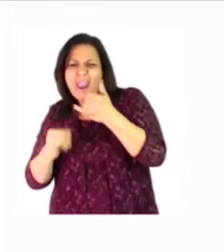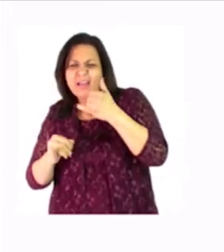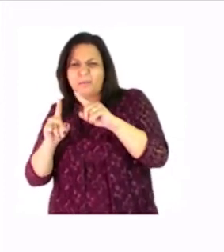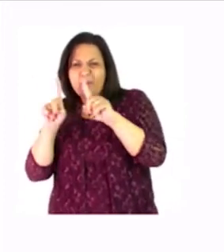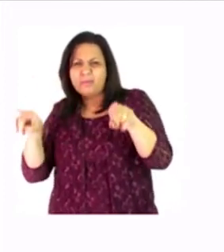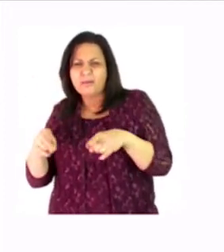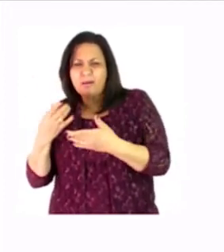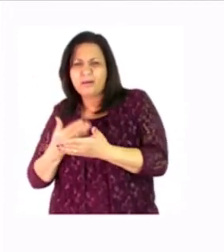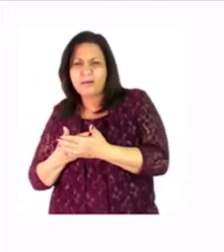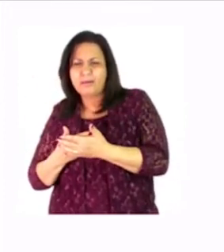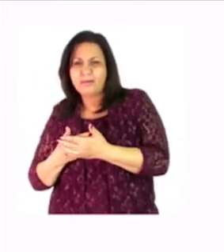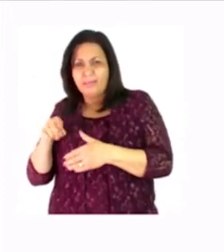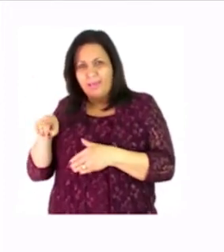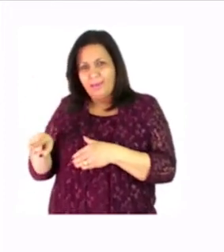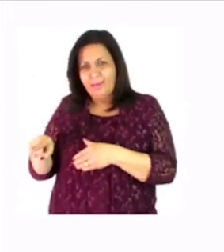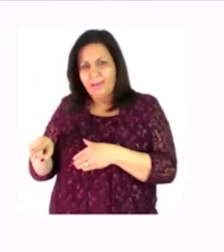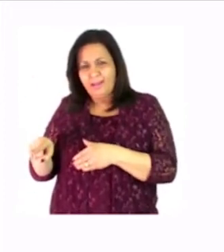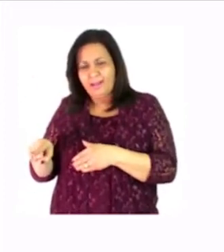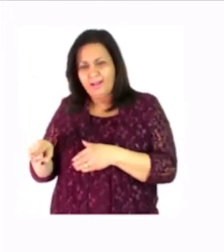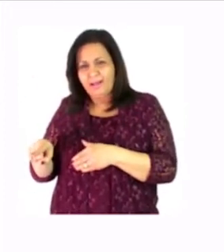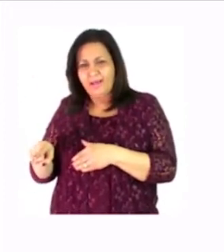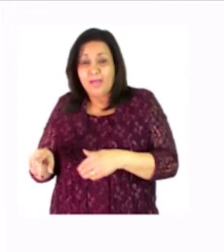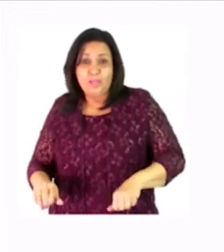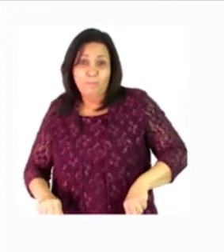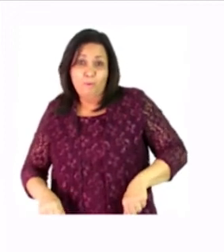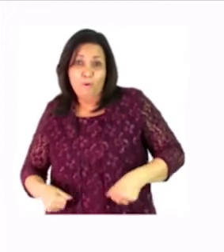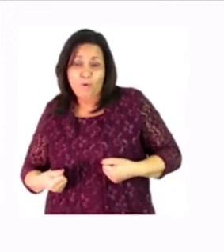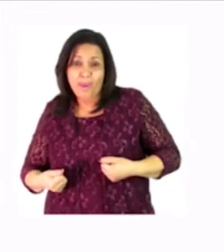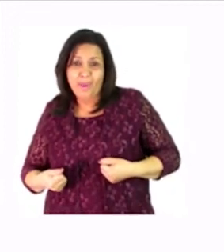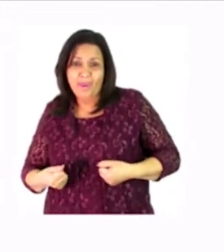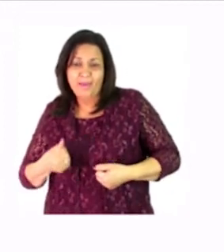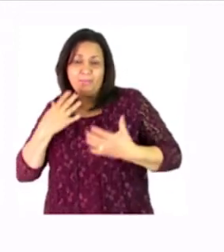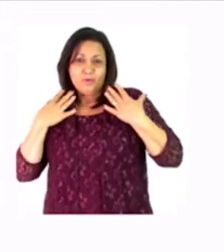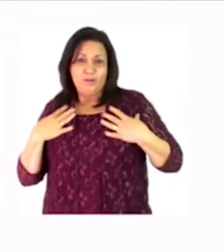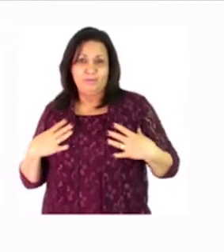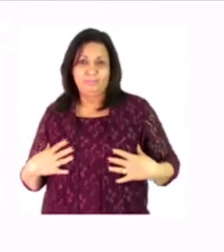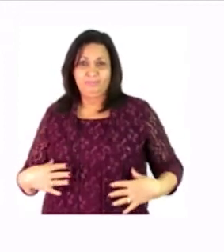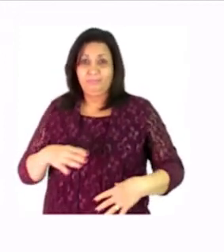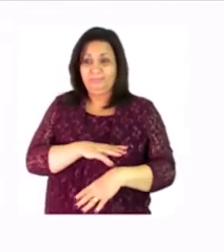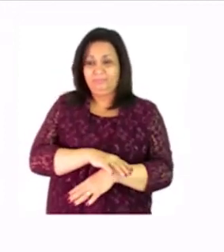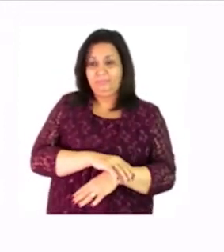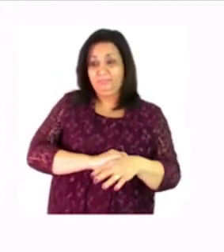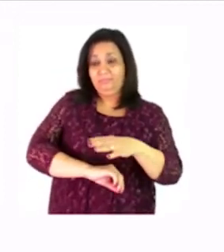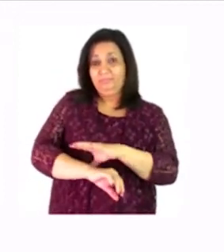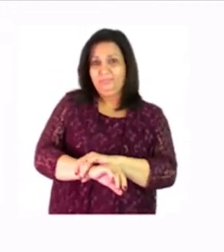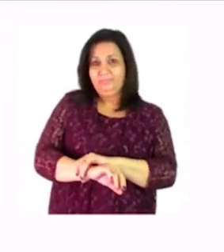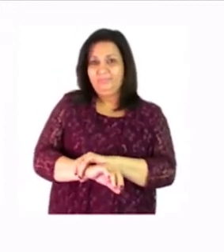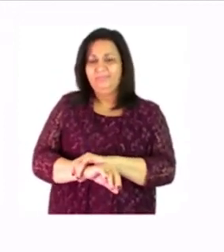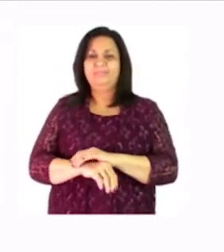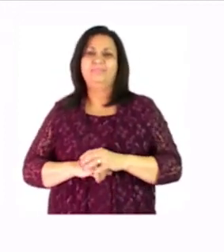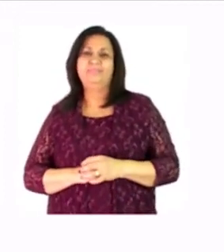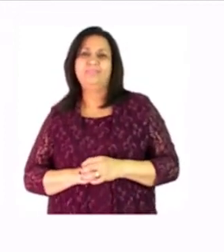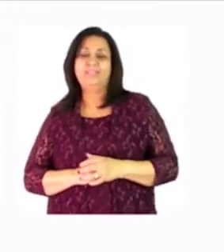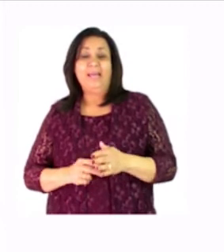of the page the little boy is getting dressed it means the boy is getting